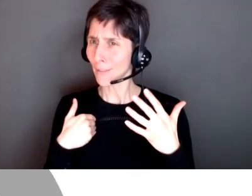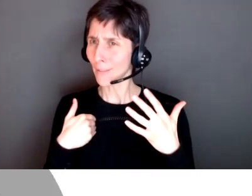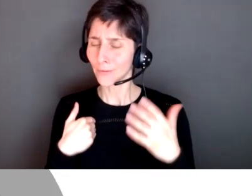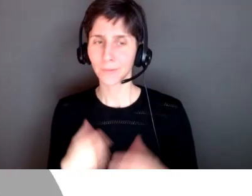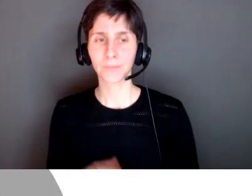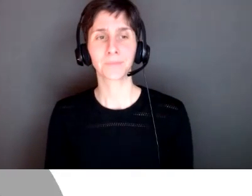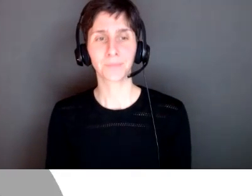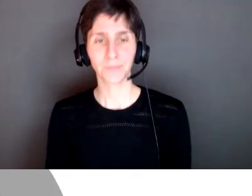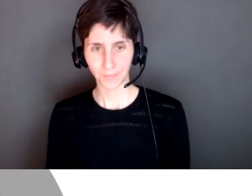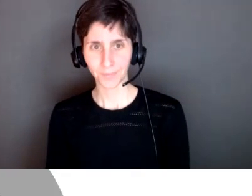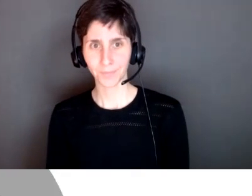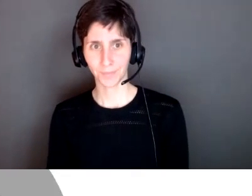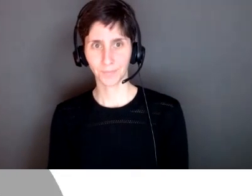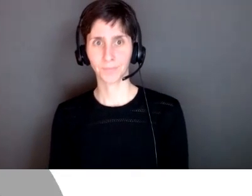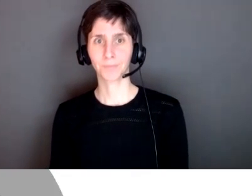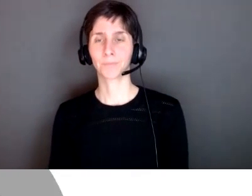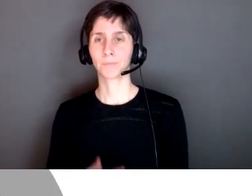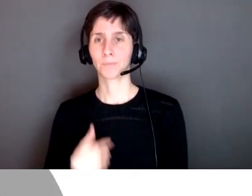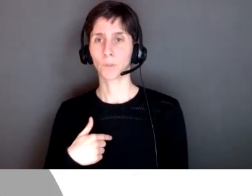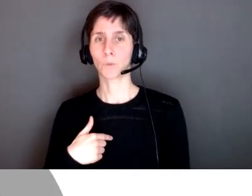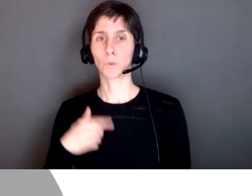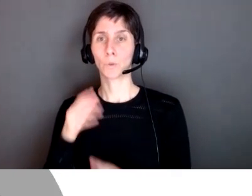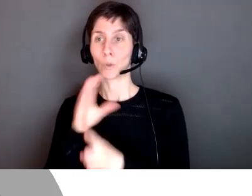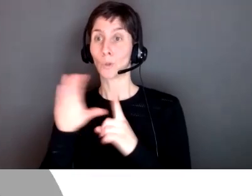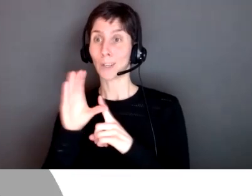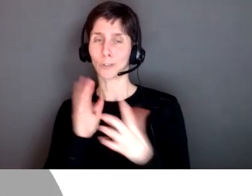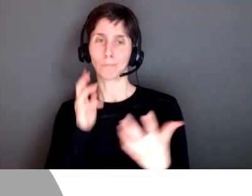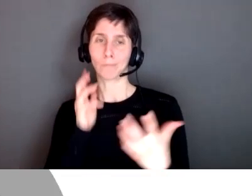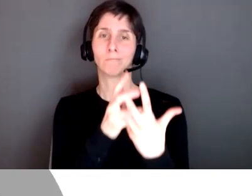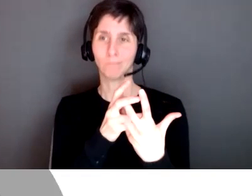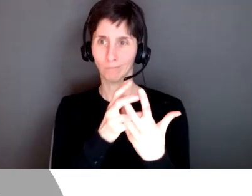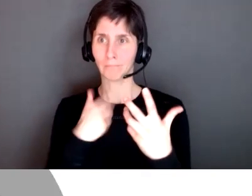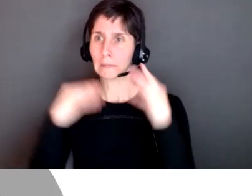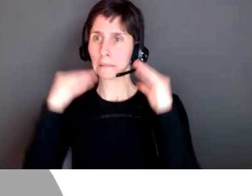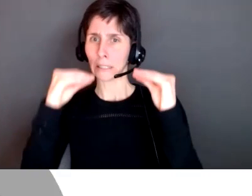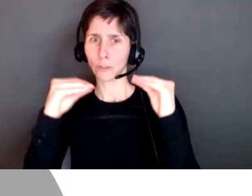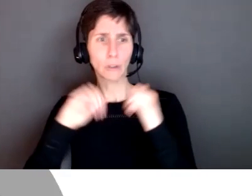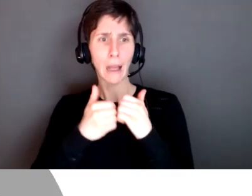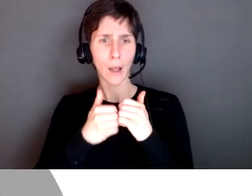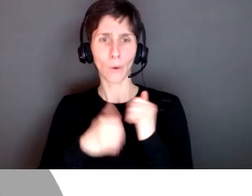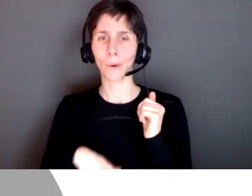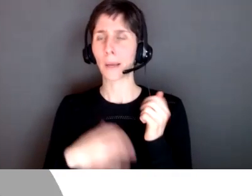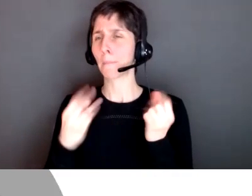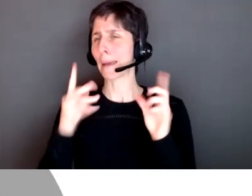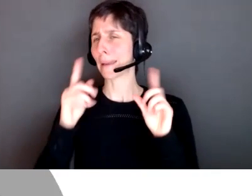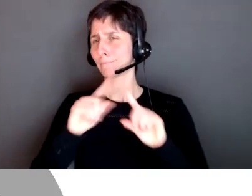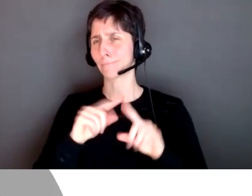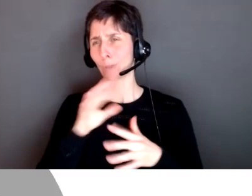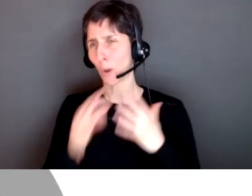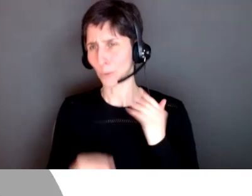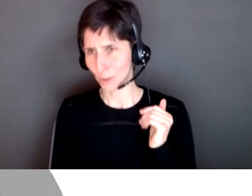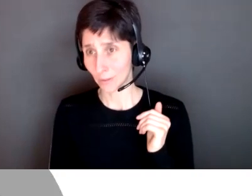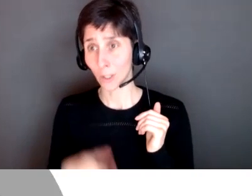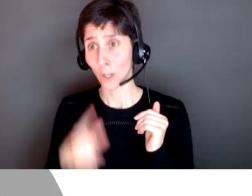cultural responsive teacher comes in many ways and if you just in pinterest you just put in